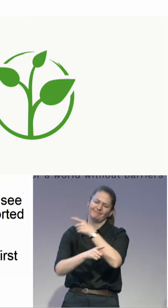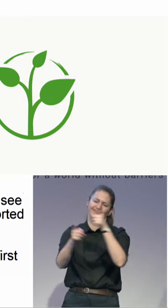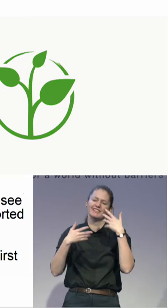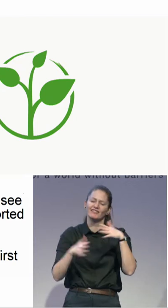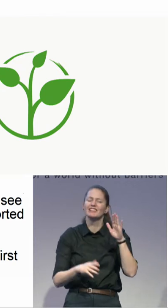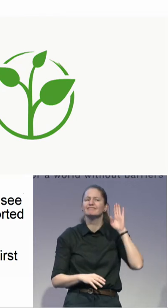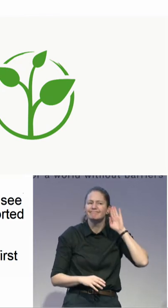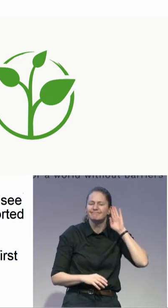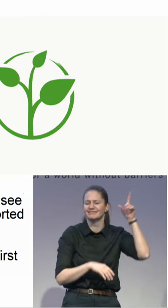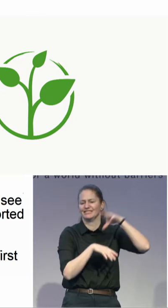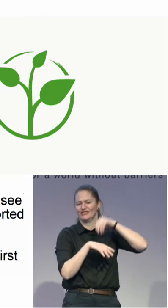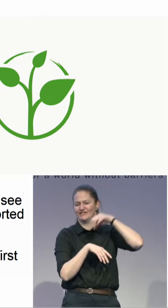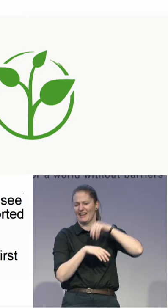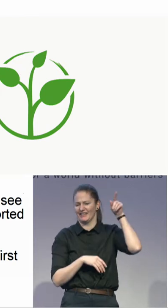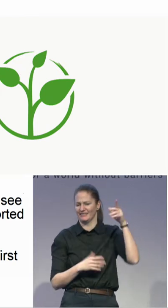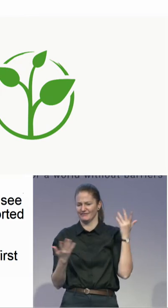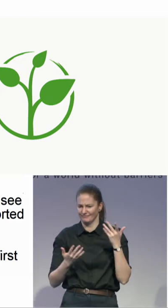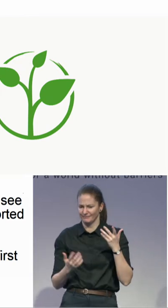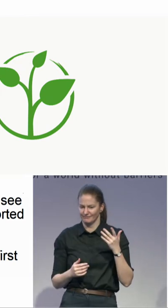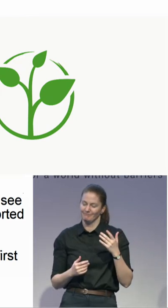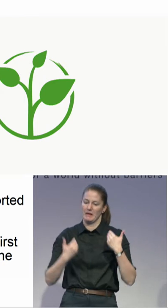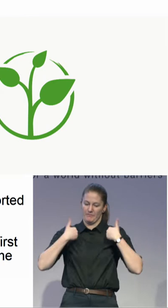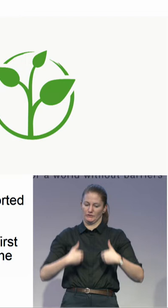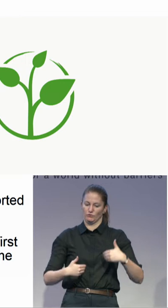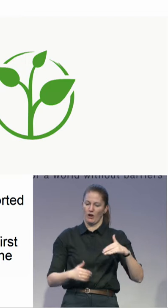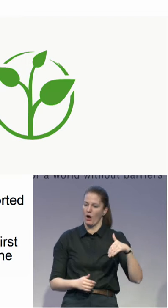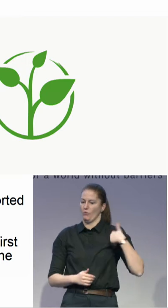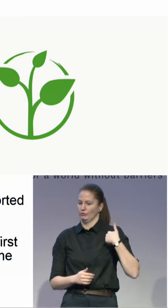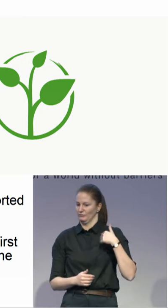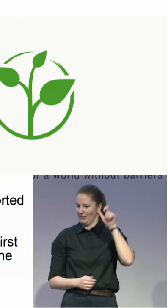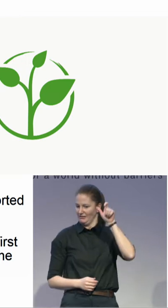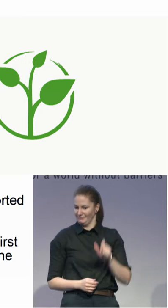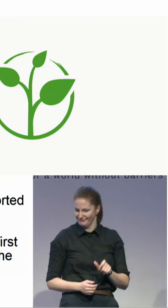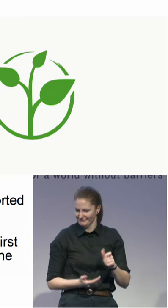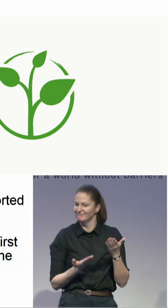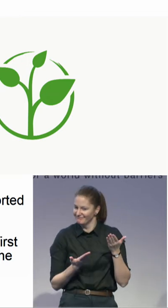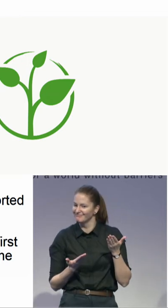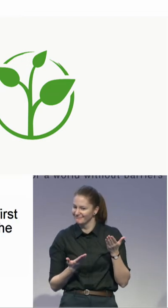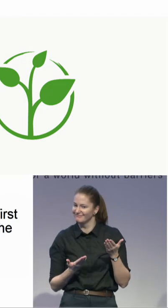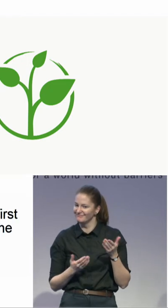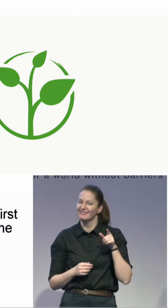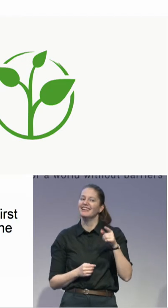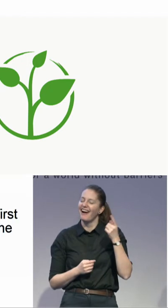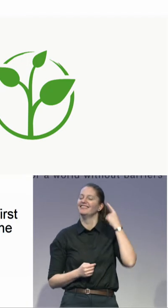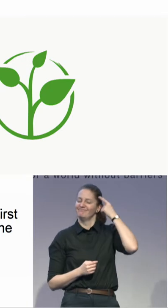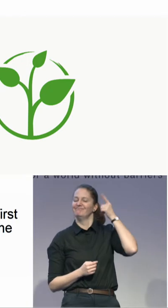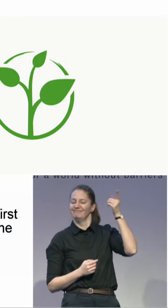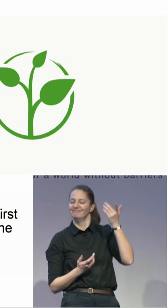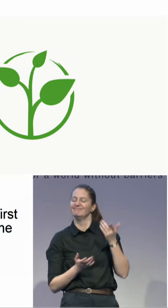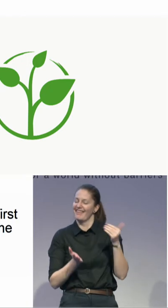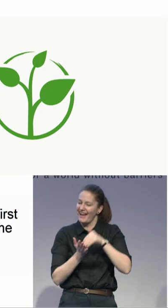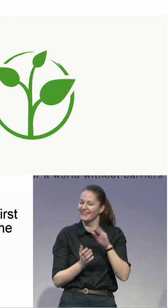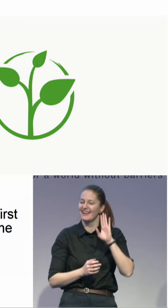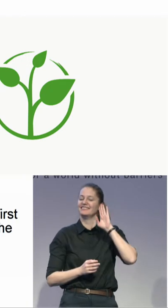And we heard again that what's really important about a personal ombudsman is that this person